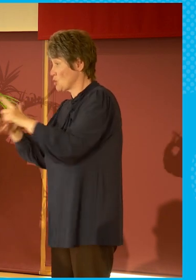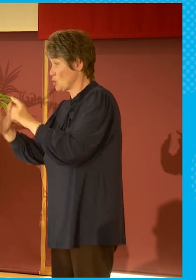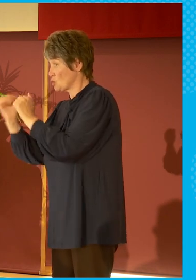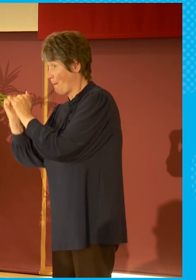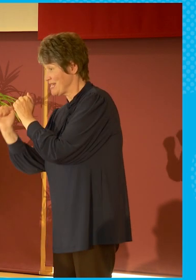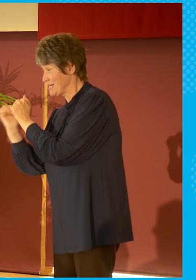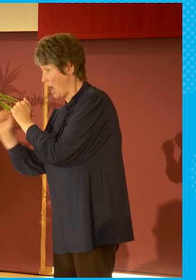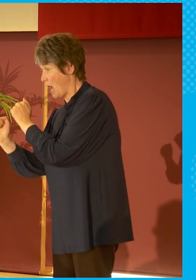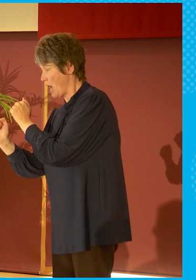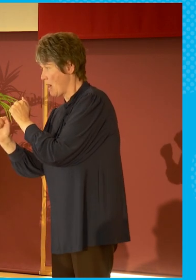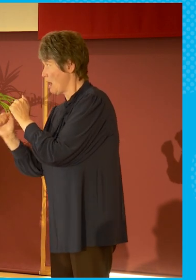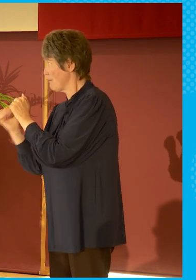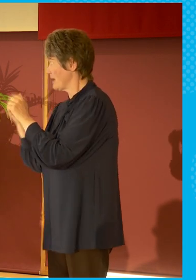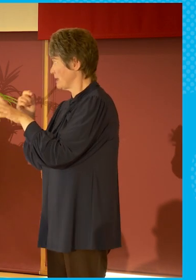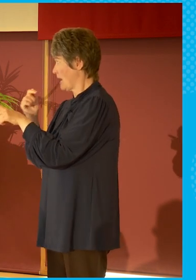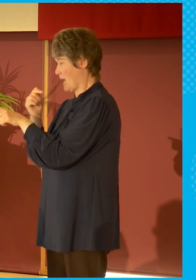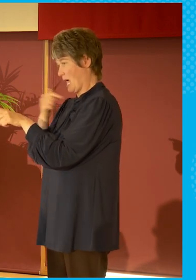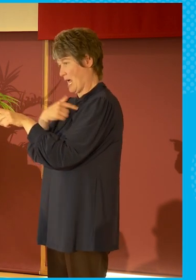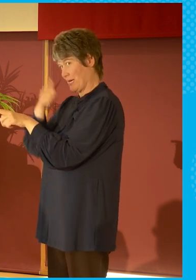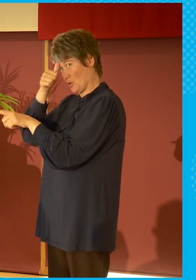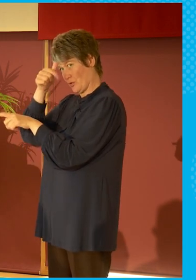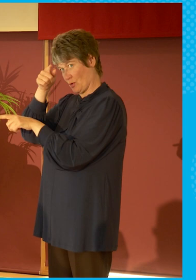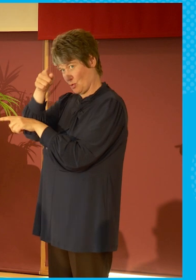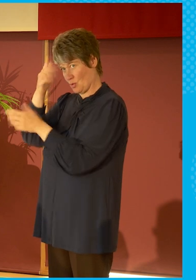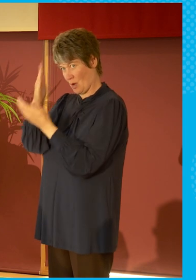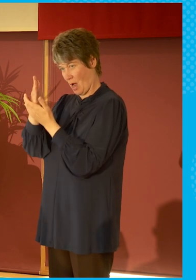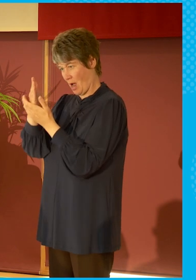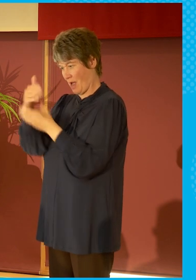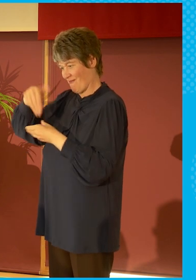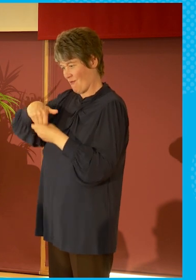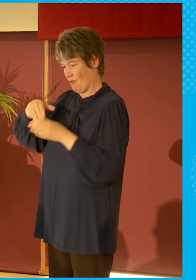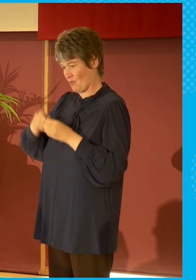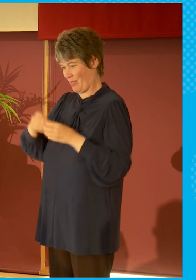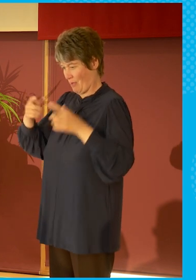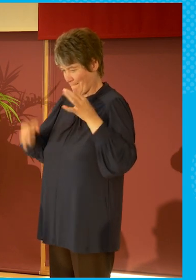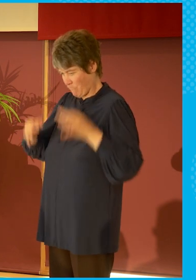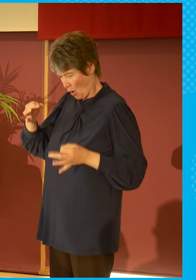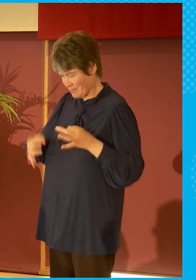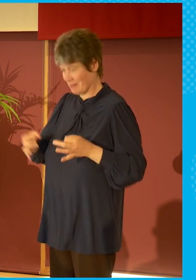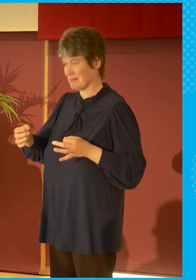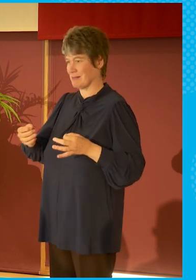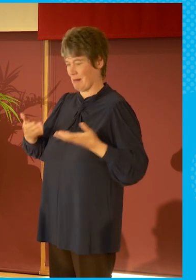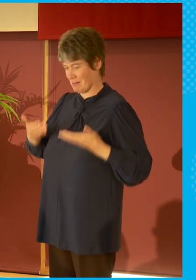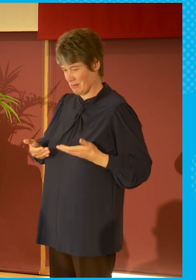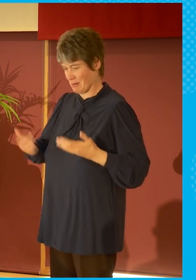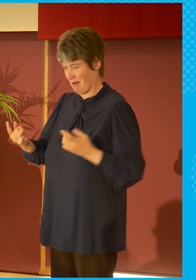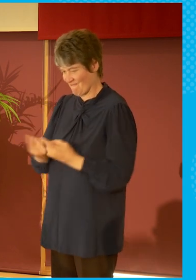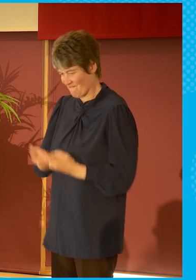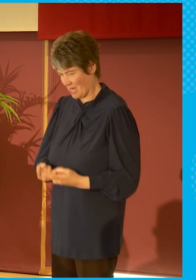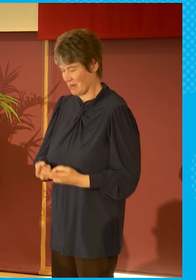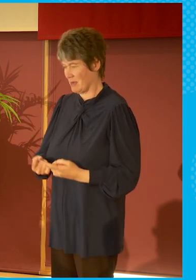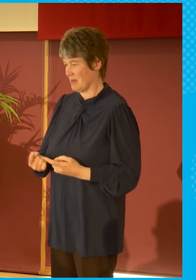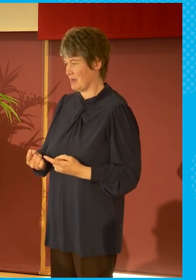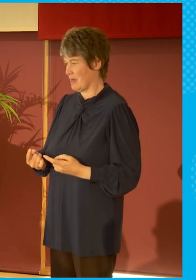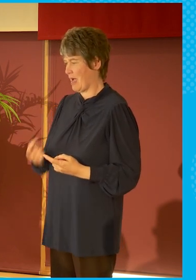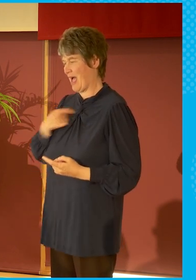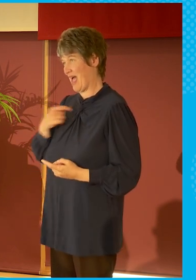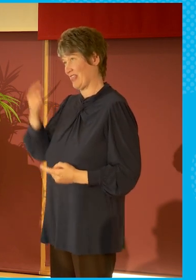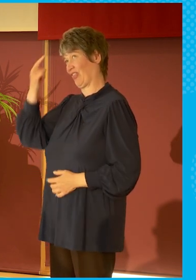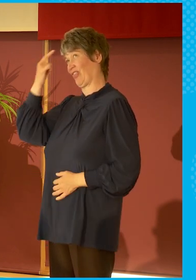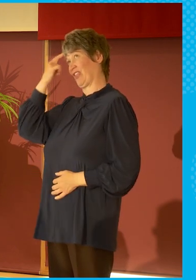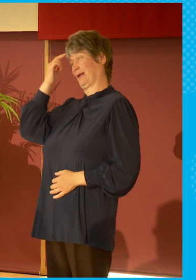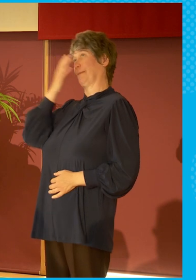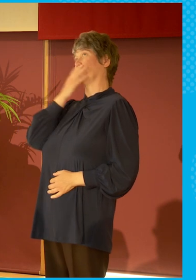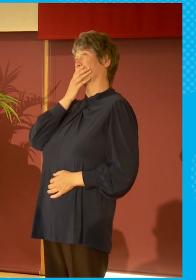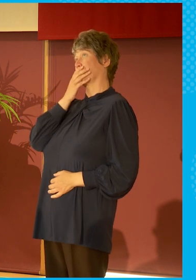know that you are heavily involved in politics and current affairs and engaged. I think this has been a